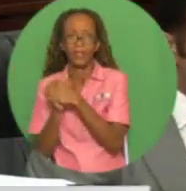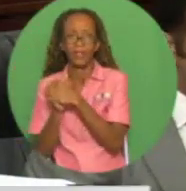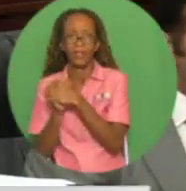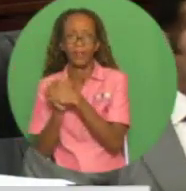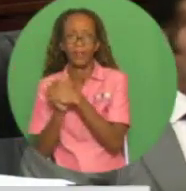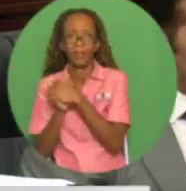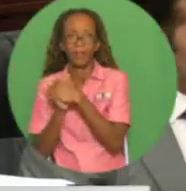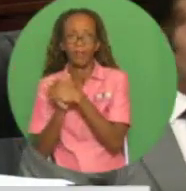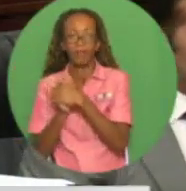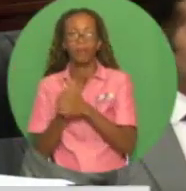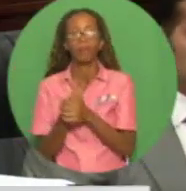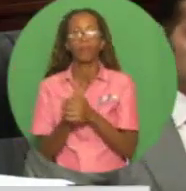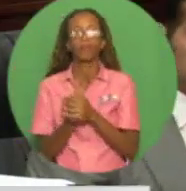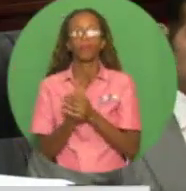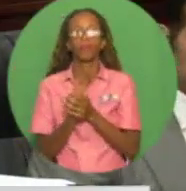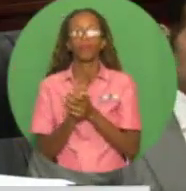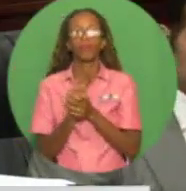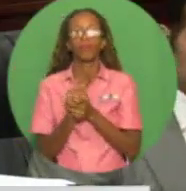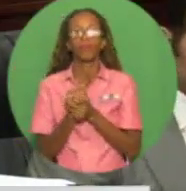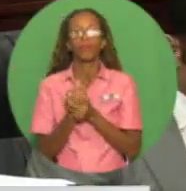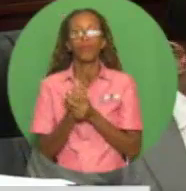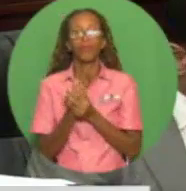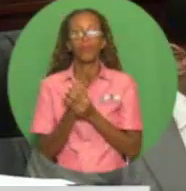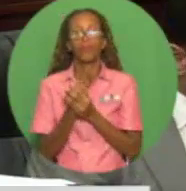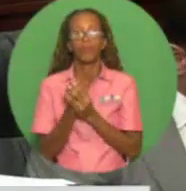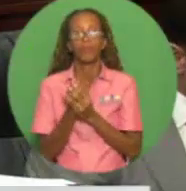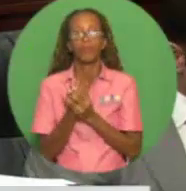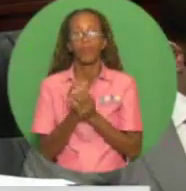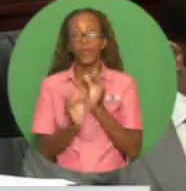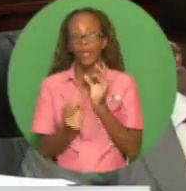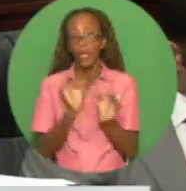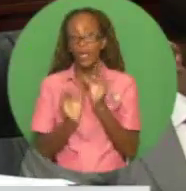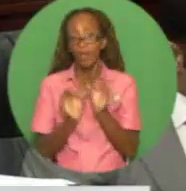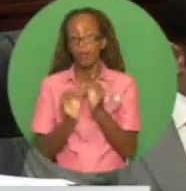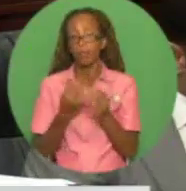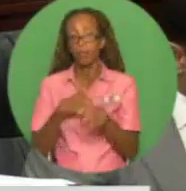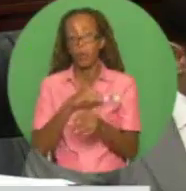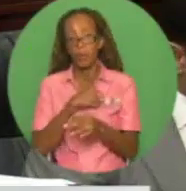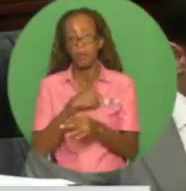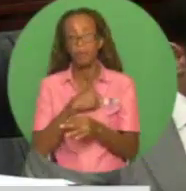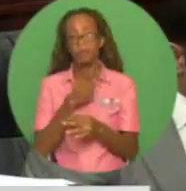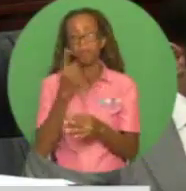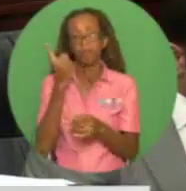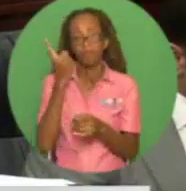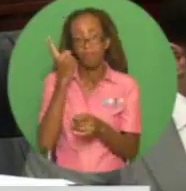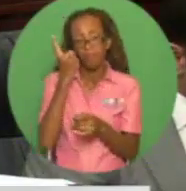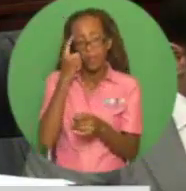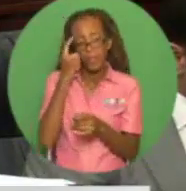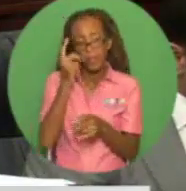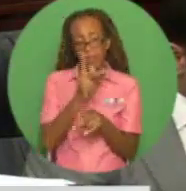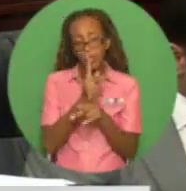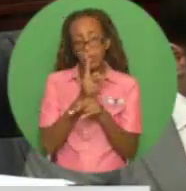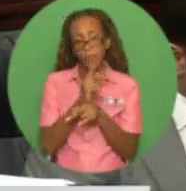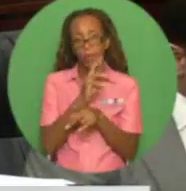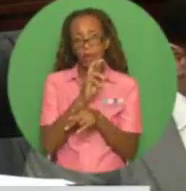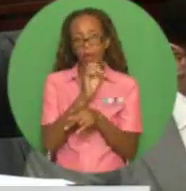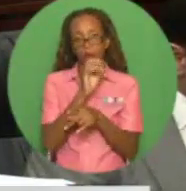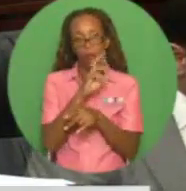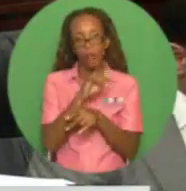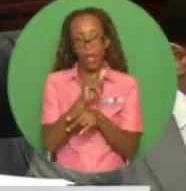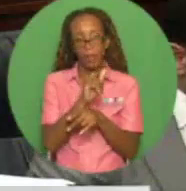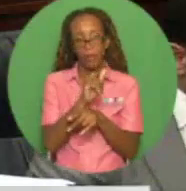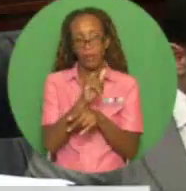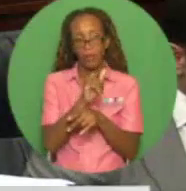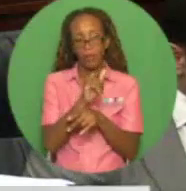is not sustainable. Even if it was decided to maintain the refinery and marketing business unit at a break